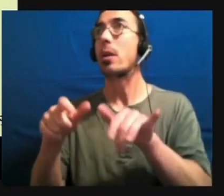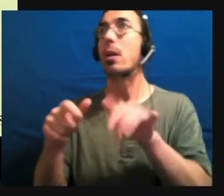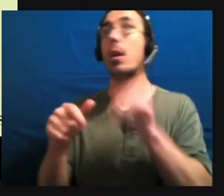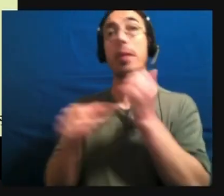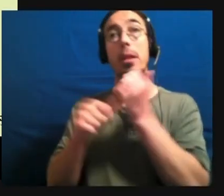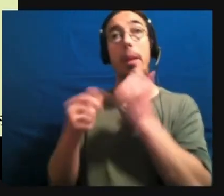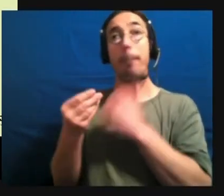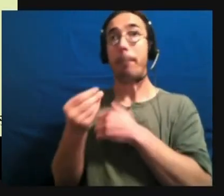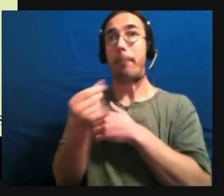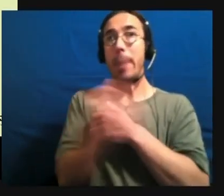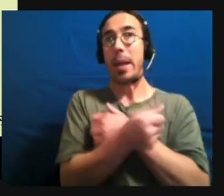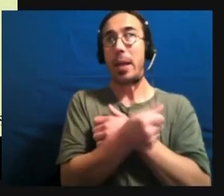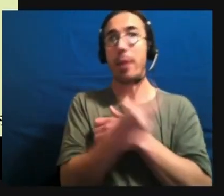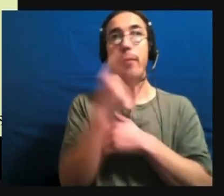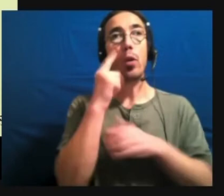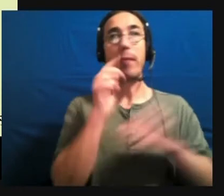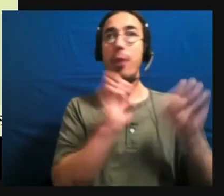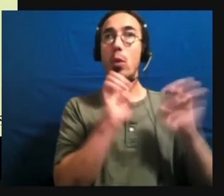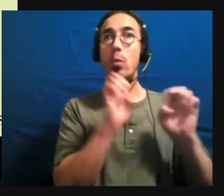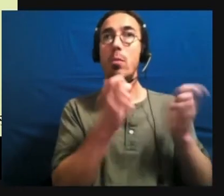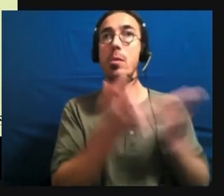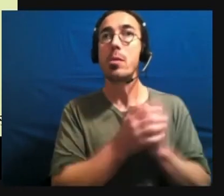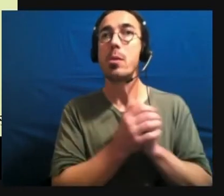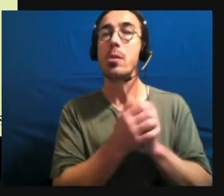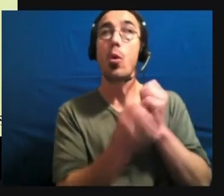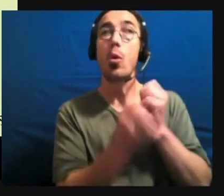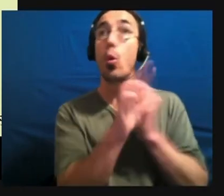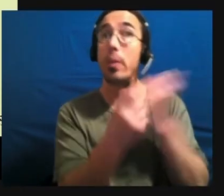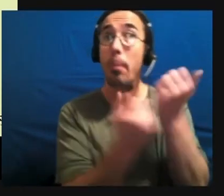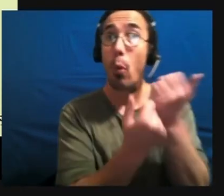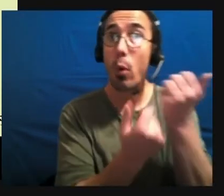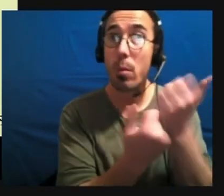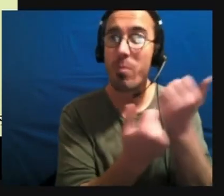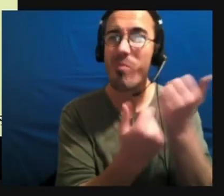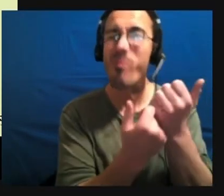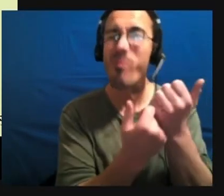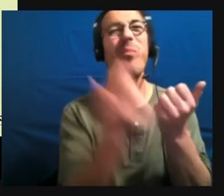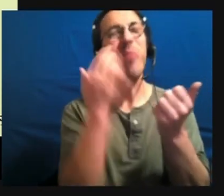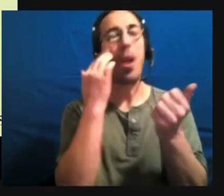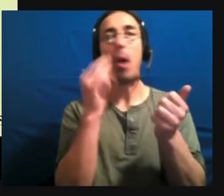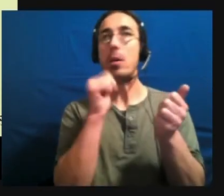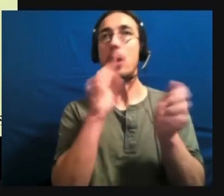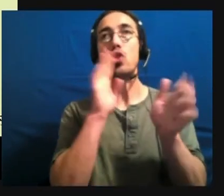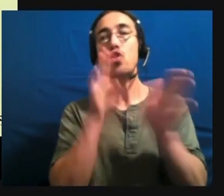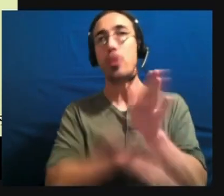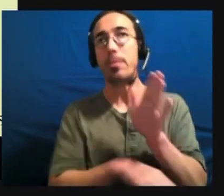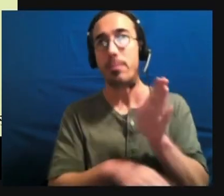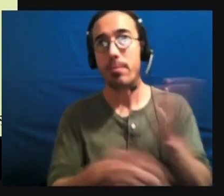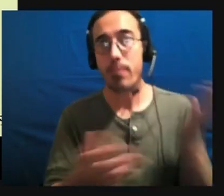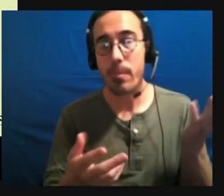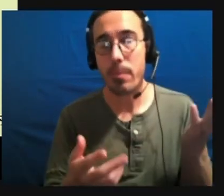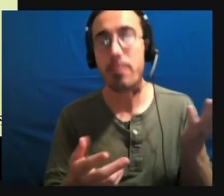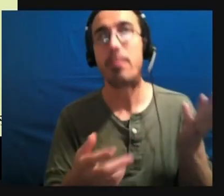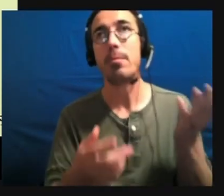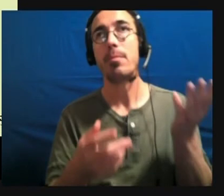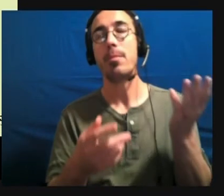um, you know, those things are not cheap. Um, then those that you would